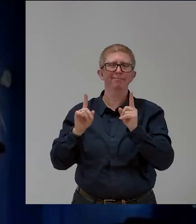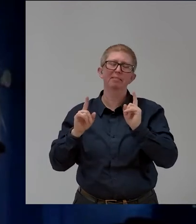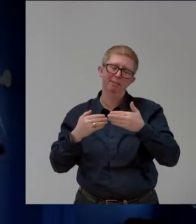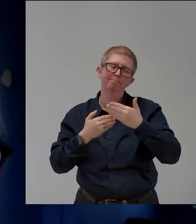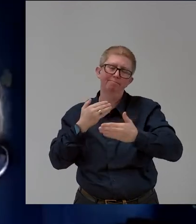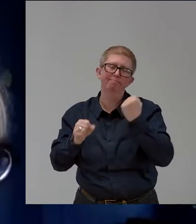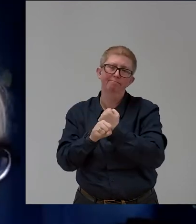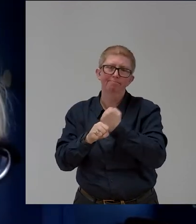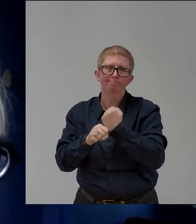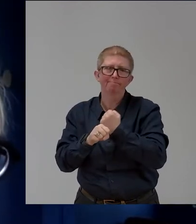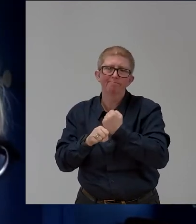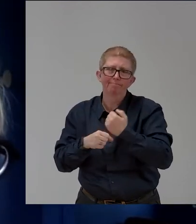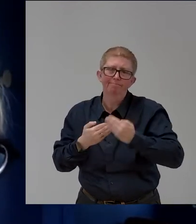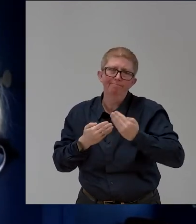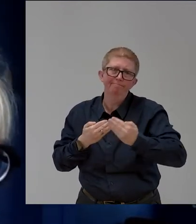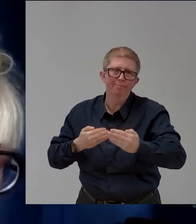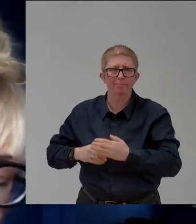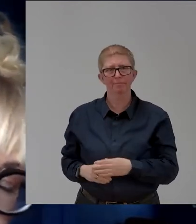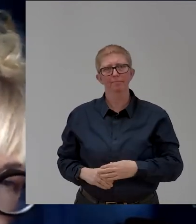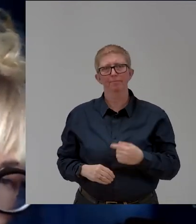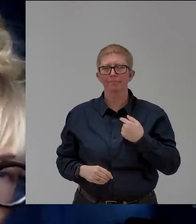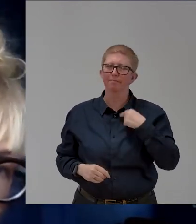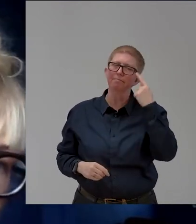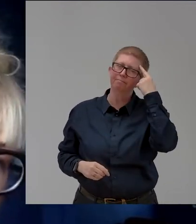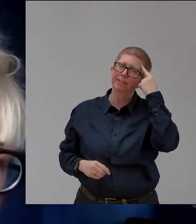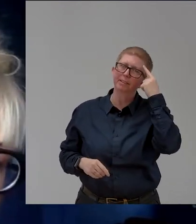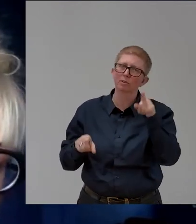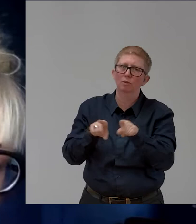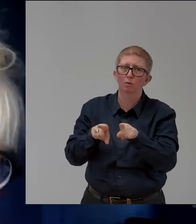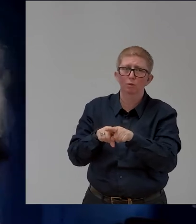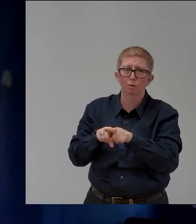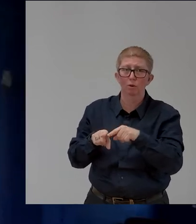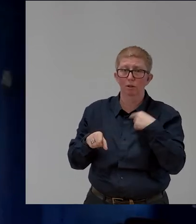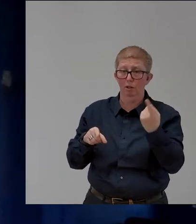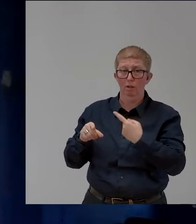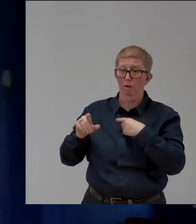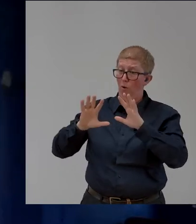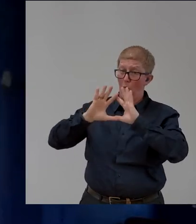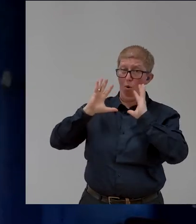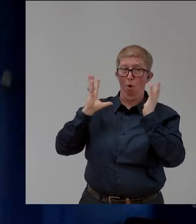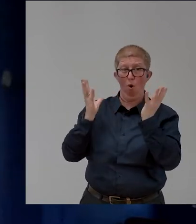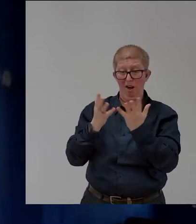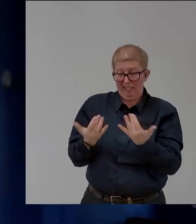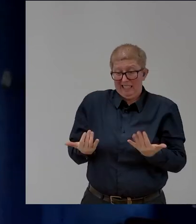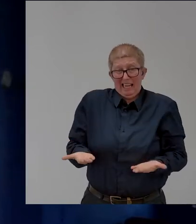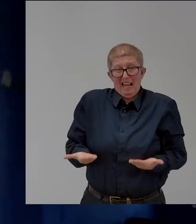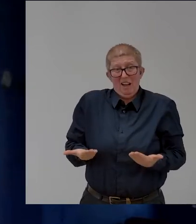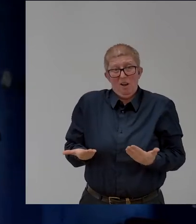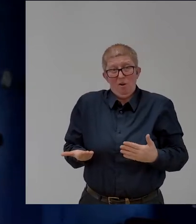to say, from our perspective, we would see, too, I think it's the world can't unknow what it knows now. Like, we